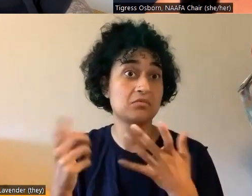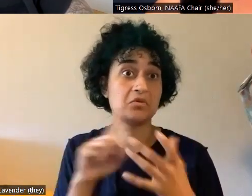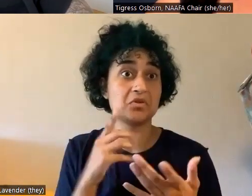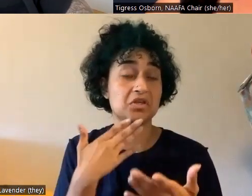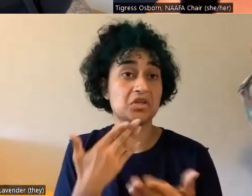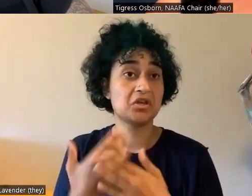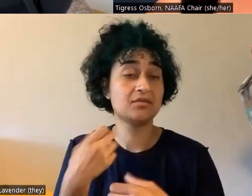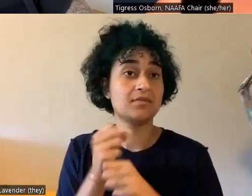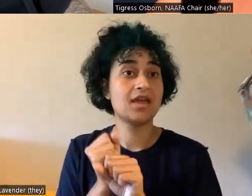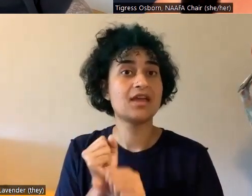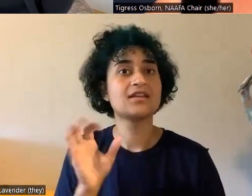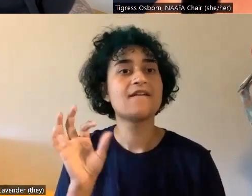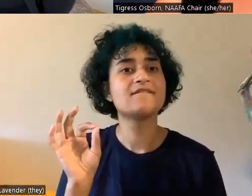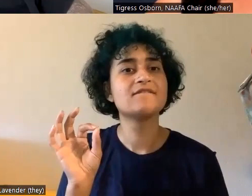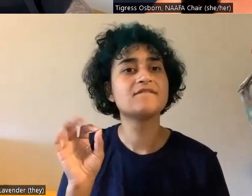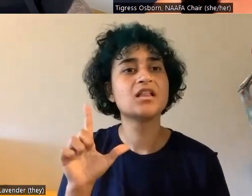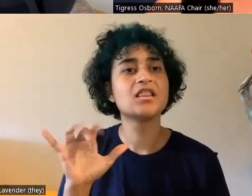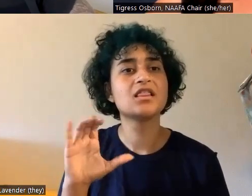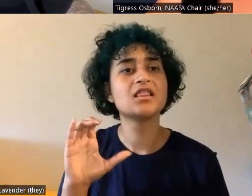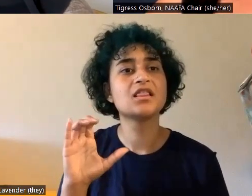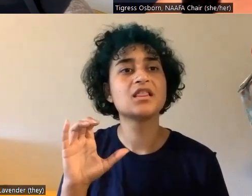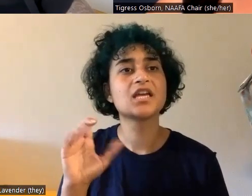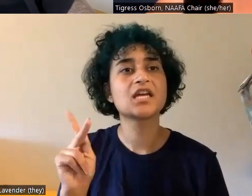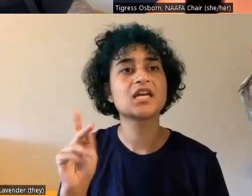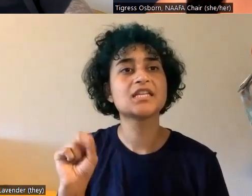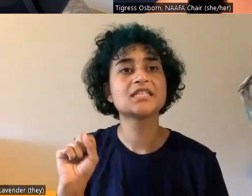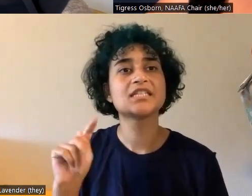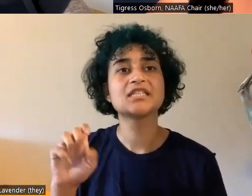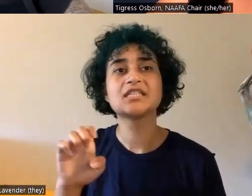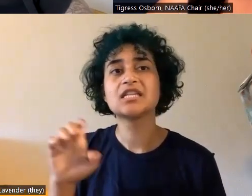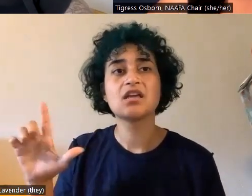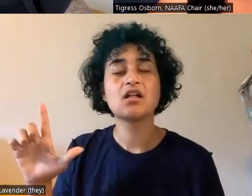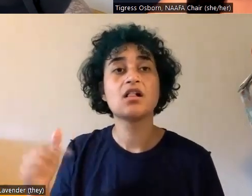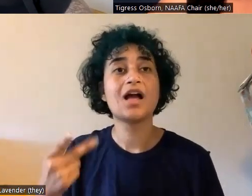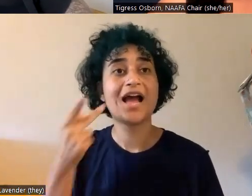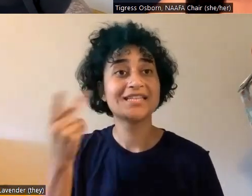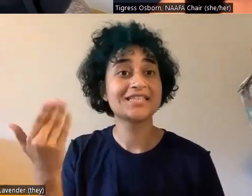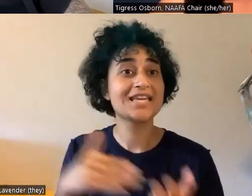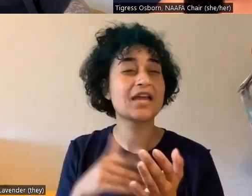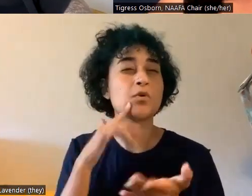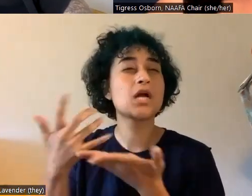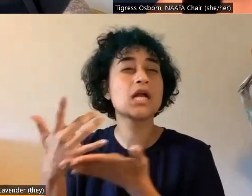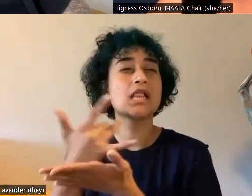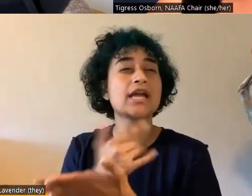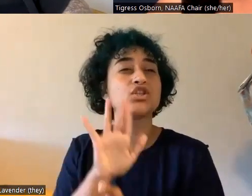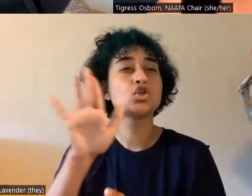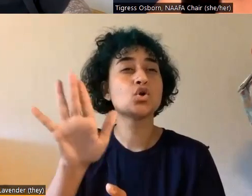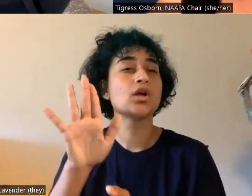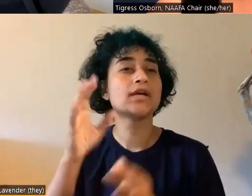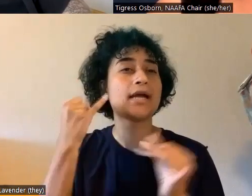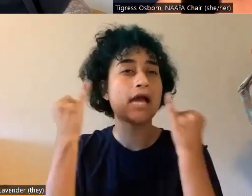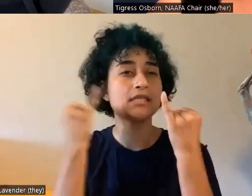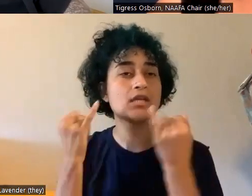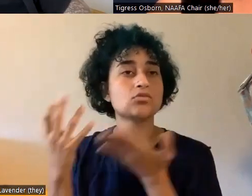steel has been mentioned here. Um, those are the furniture ones I see again, we'll collect these resources, um, and,